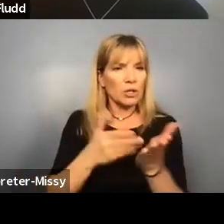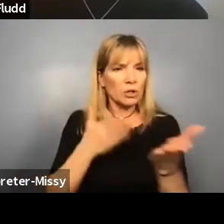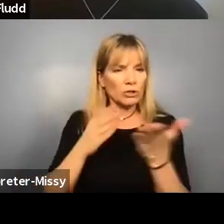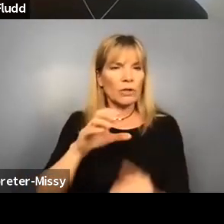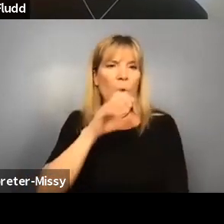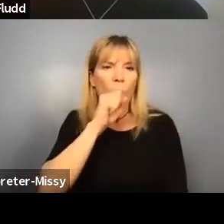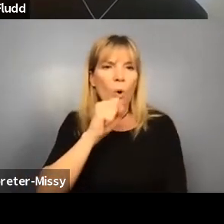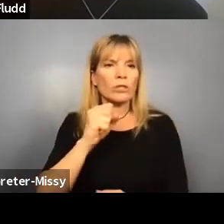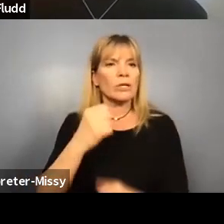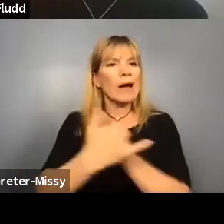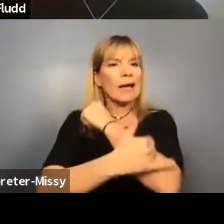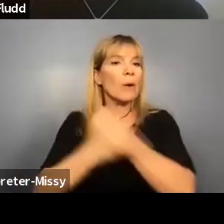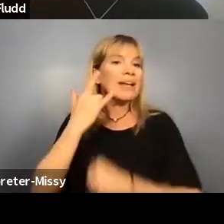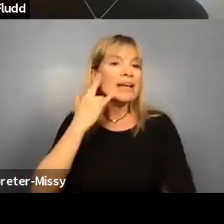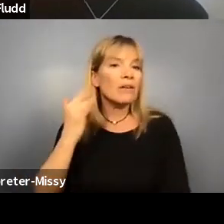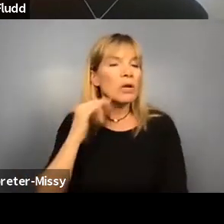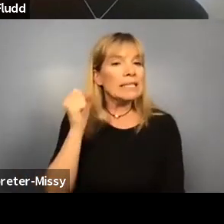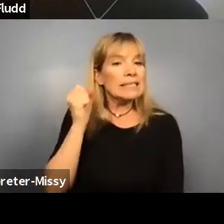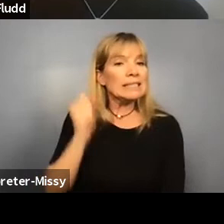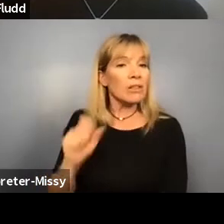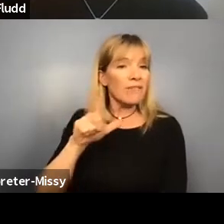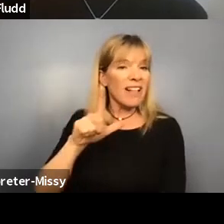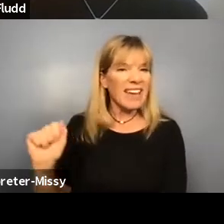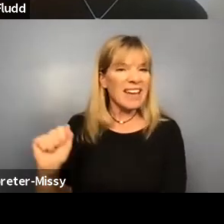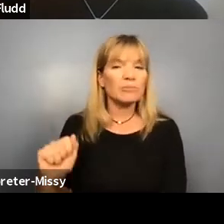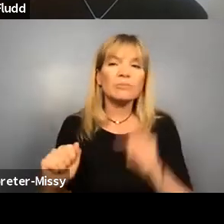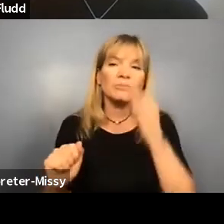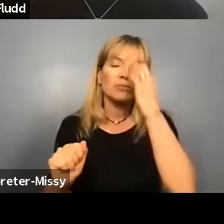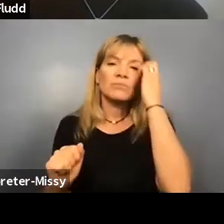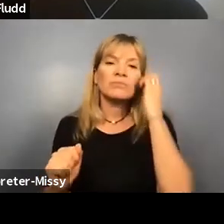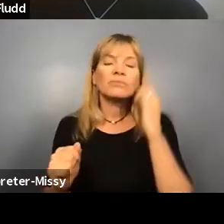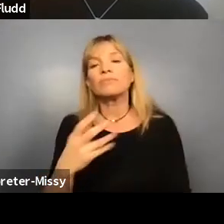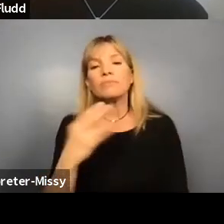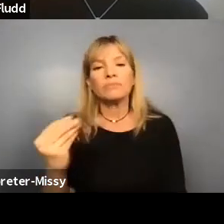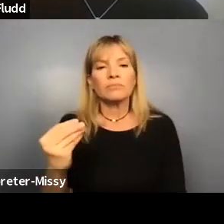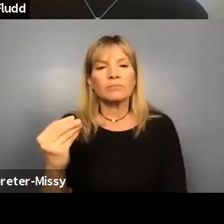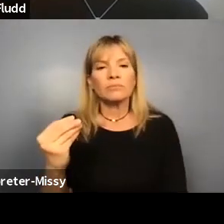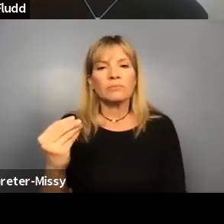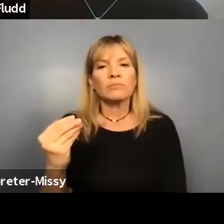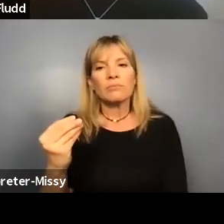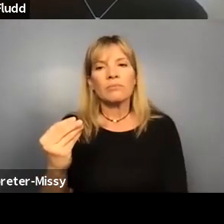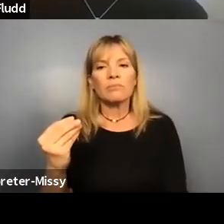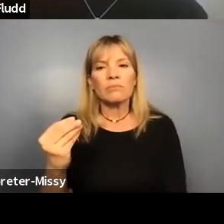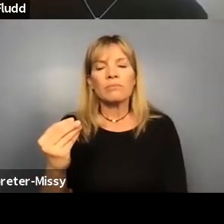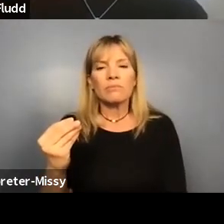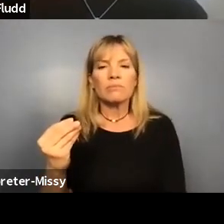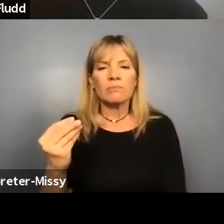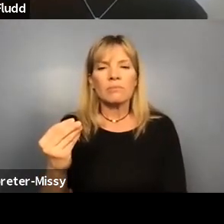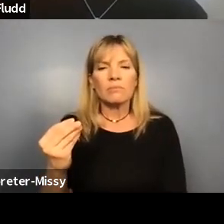County, California, uh, just south of Los Angeles. Um, and, um, so, uh,